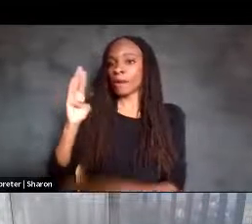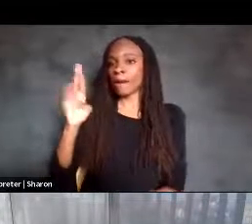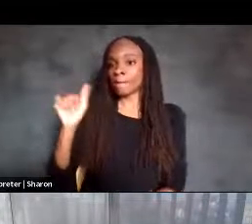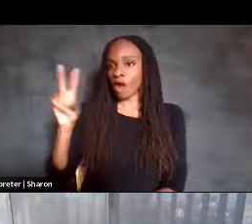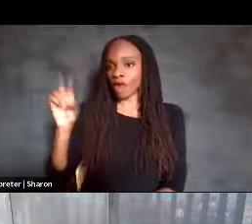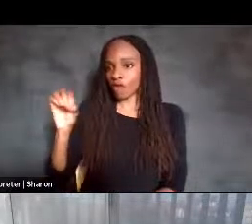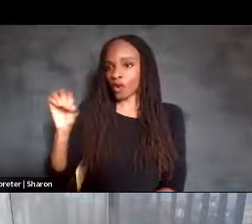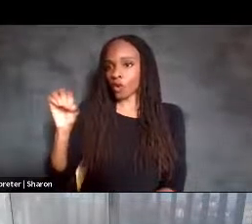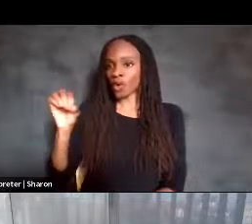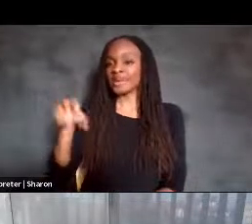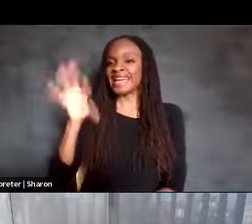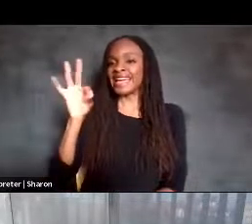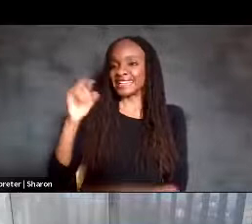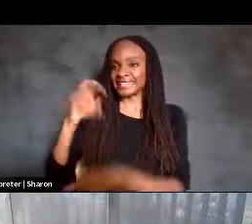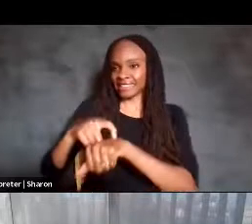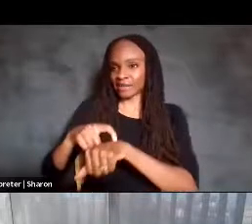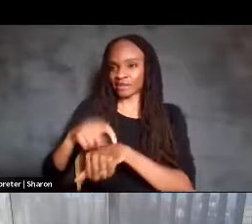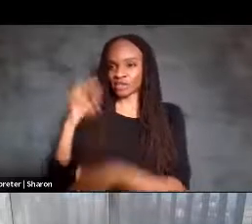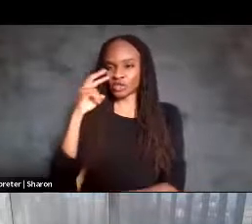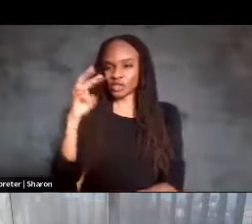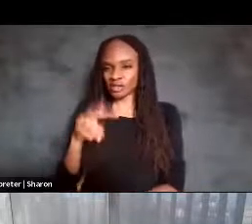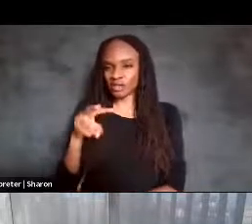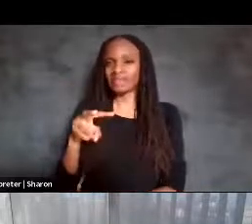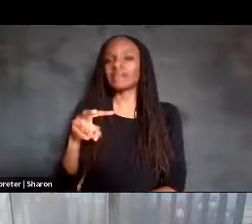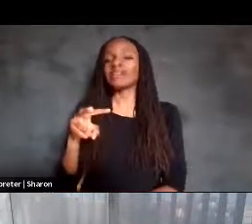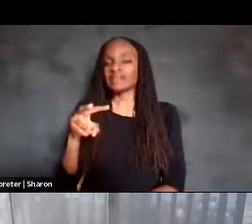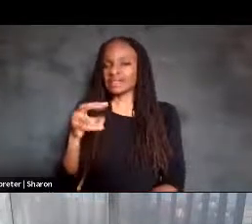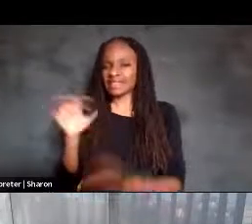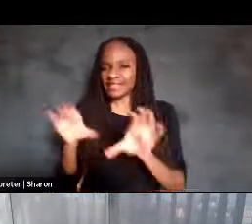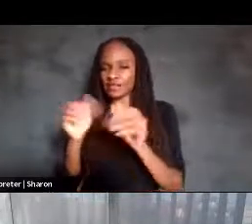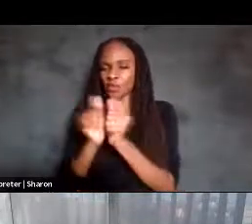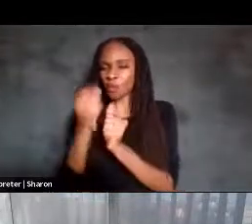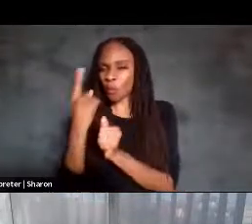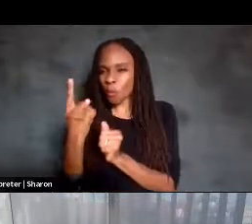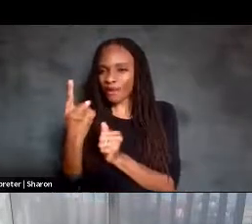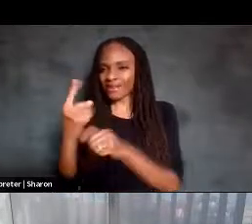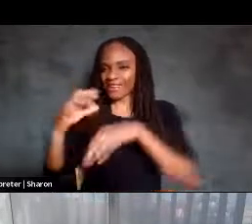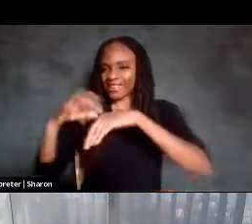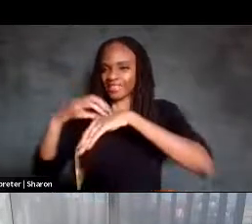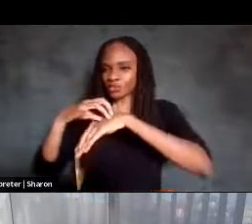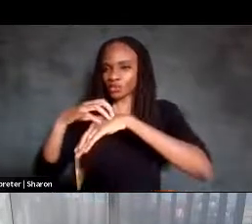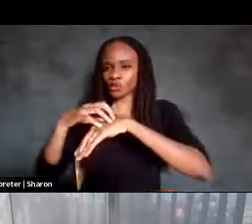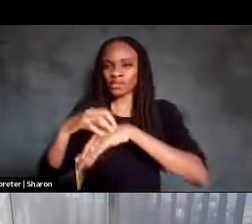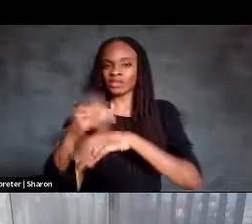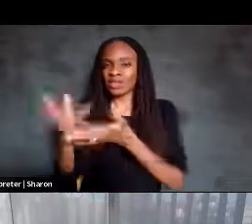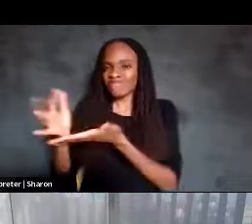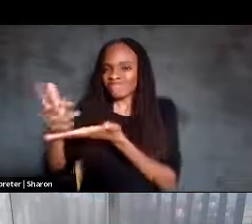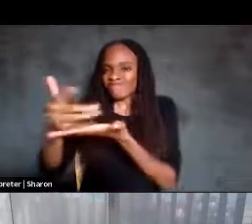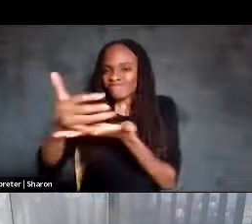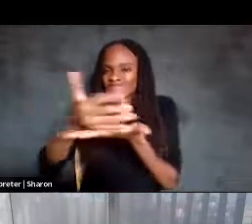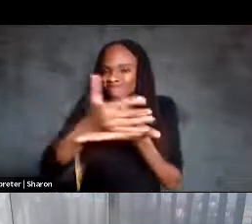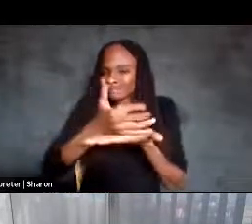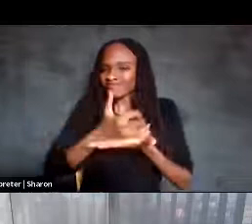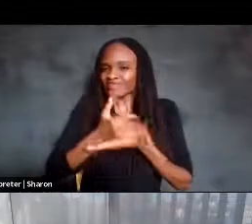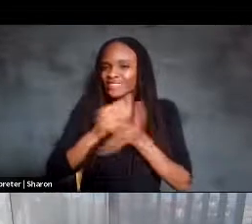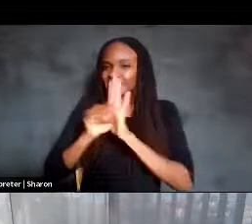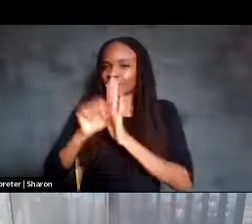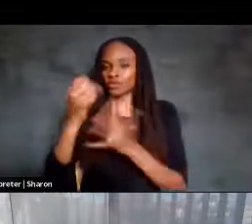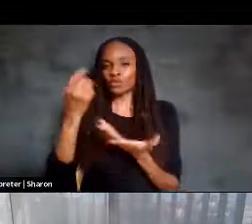times, and we're just looking at the activity of a single electrode. But you can see as we collected these samples over the course of several weeks,